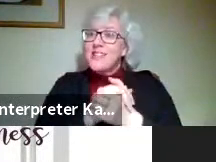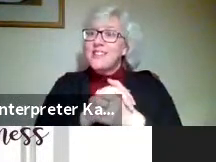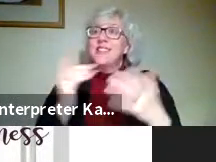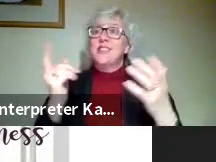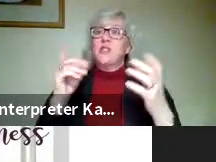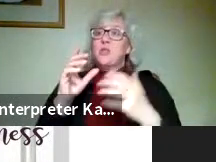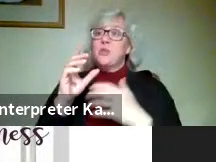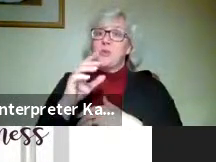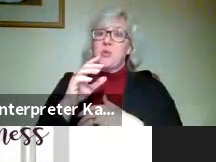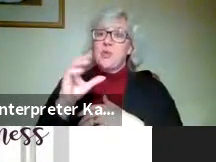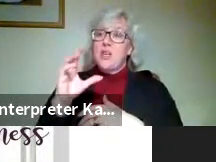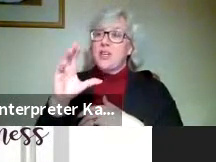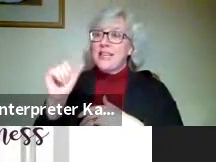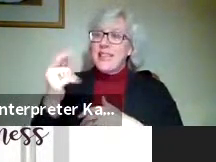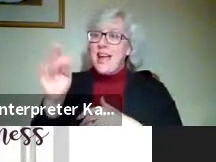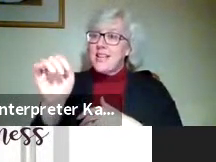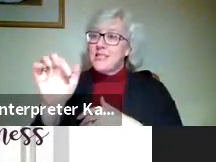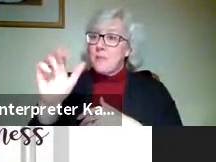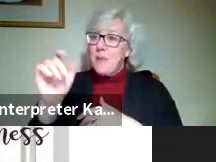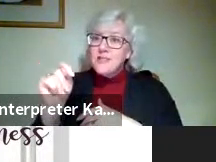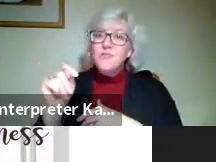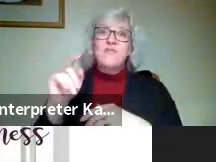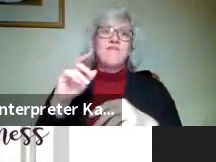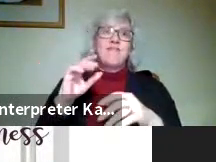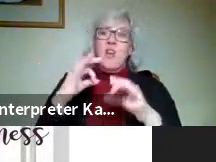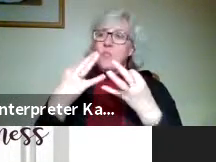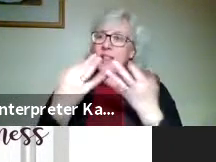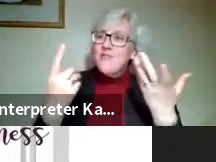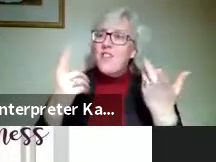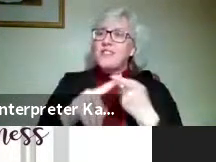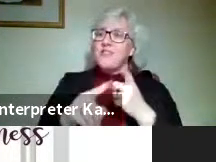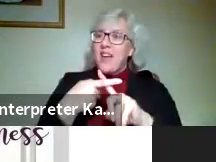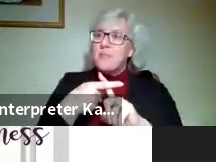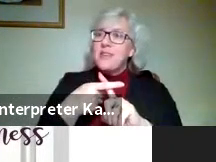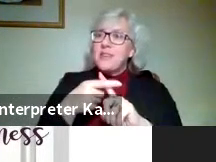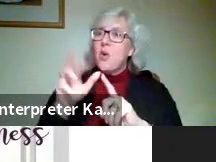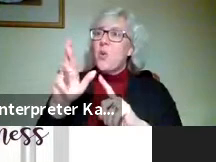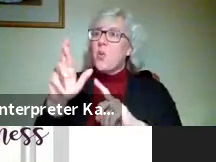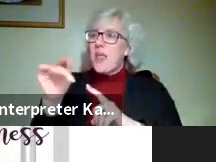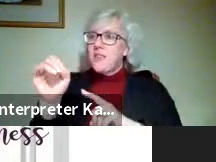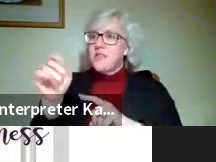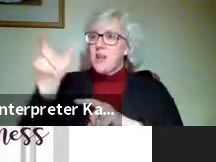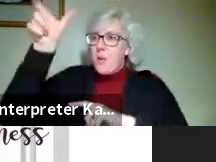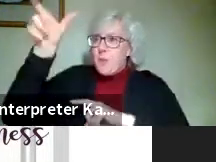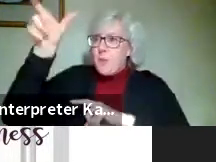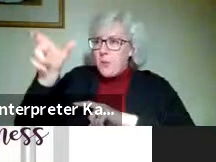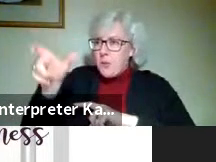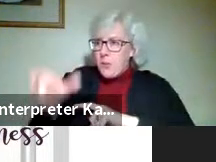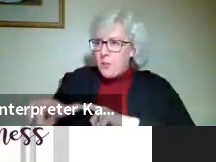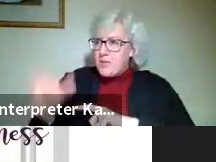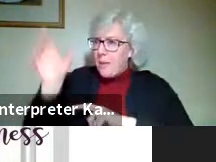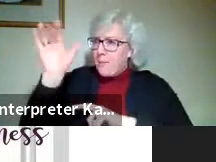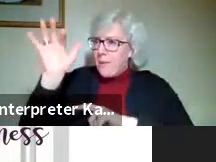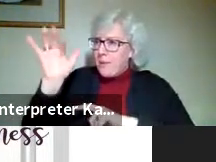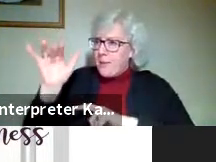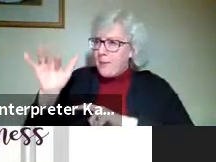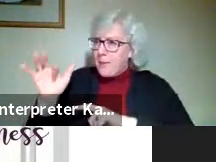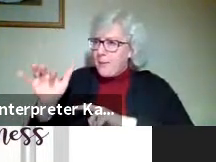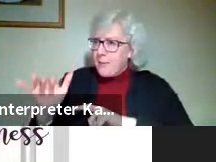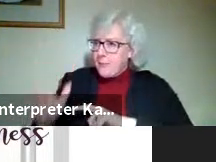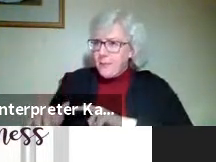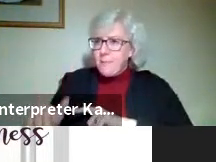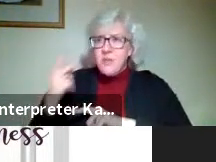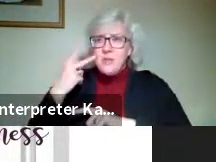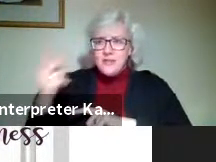or maybe to your relatives or your friends and family, that'll enter up along the right side, you'll notice in the YouTube live. So,